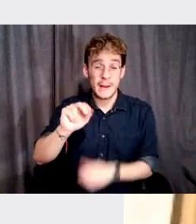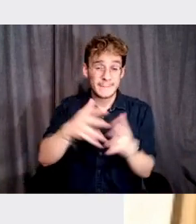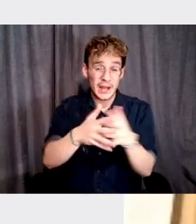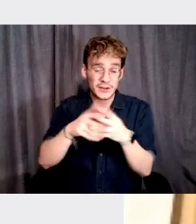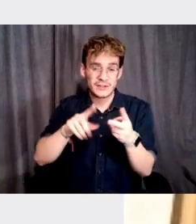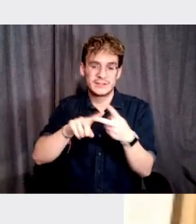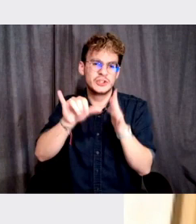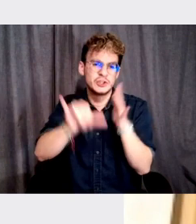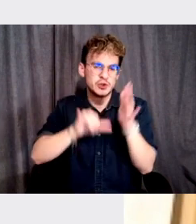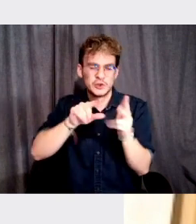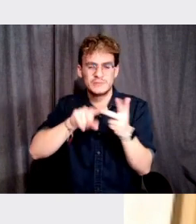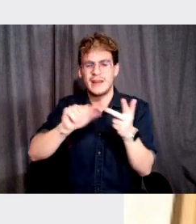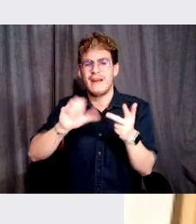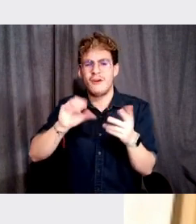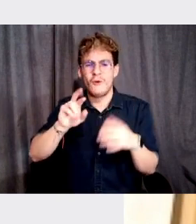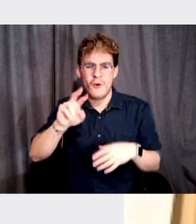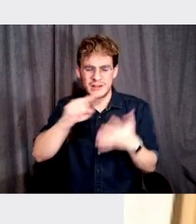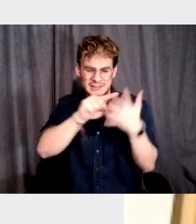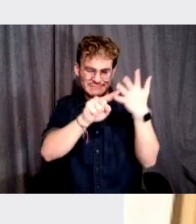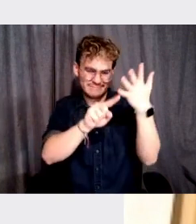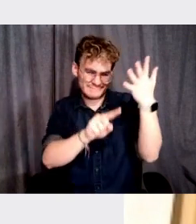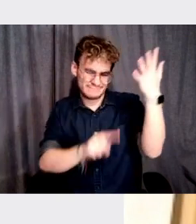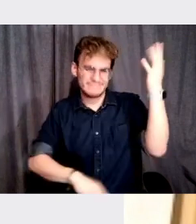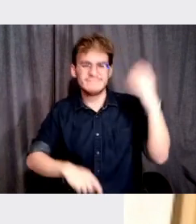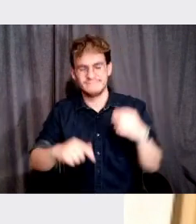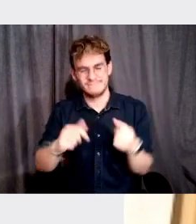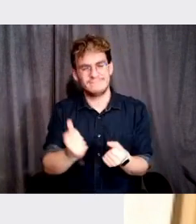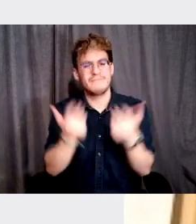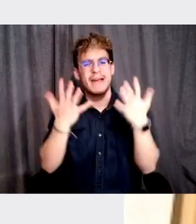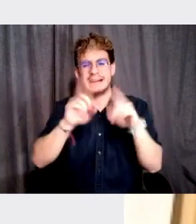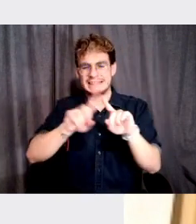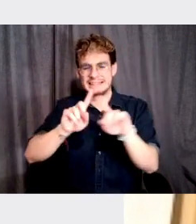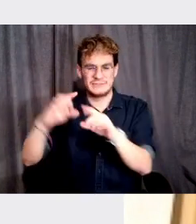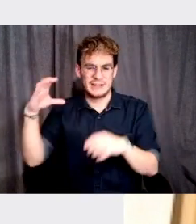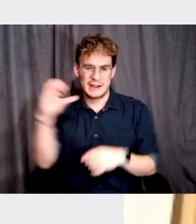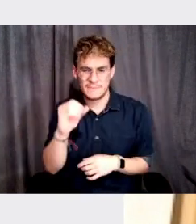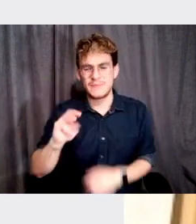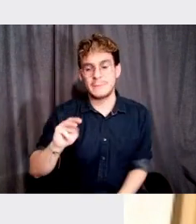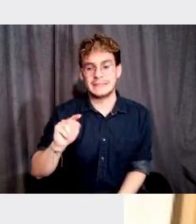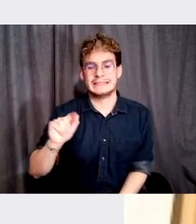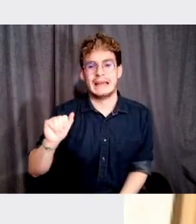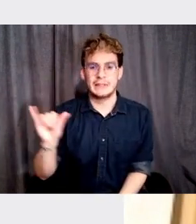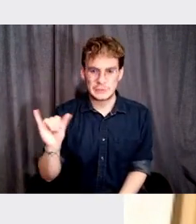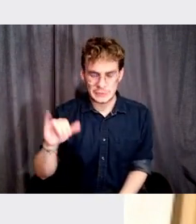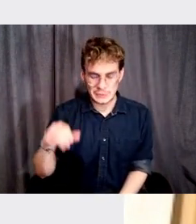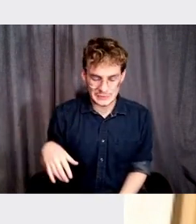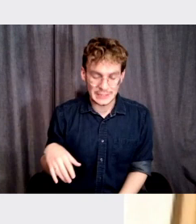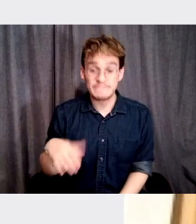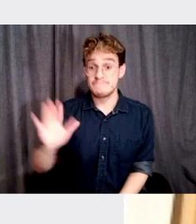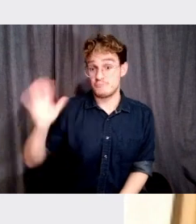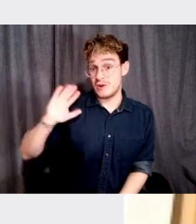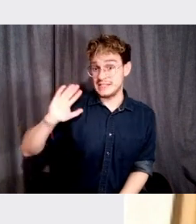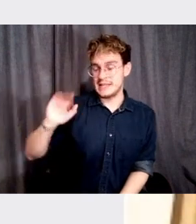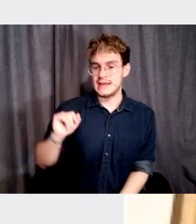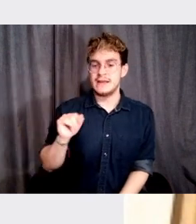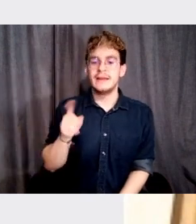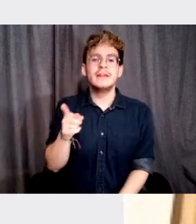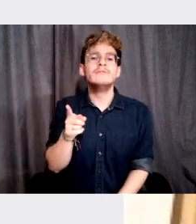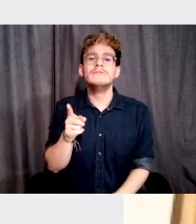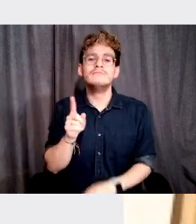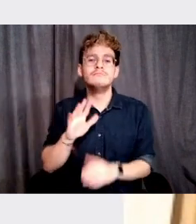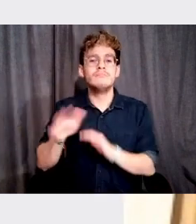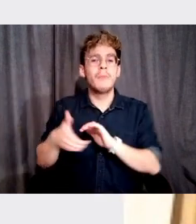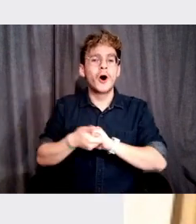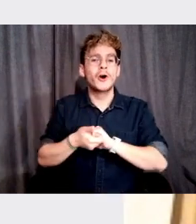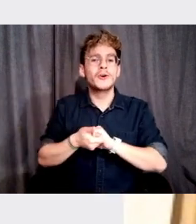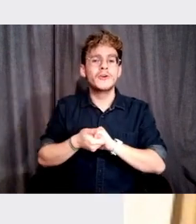Eurosport, Acorns, Mailchimp, Embraer, Expa, and the MTA. Previously, he was partner